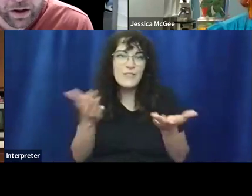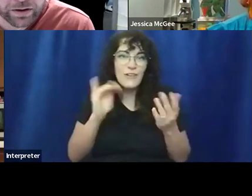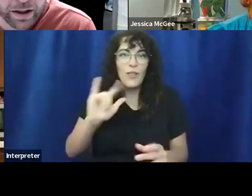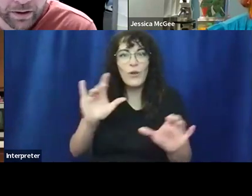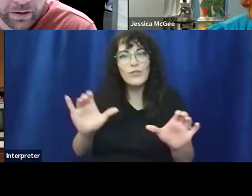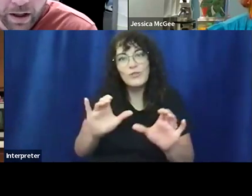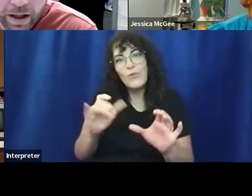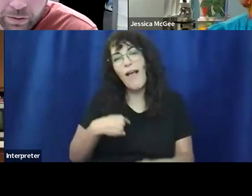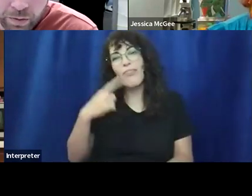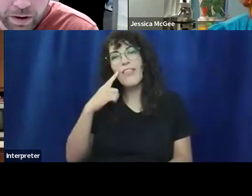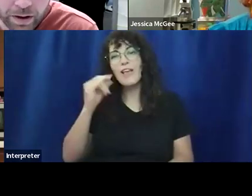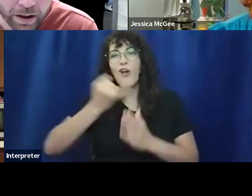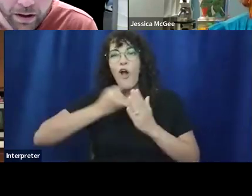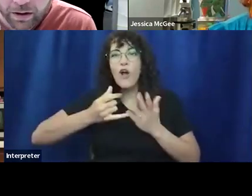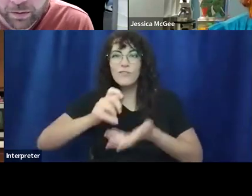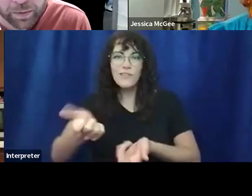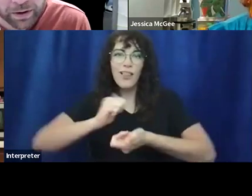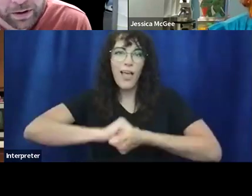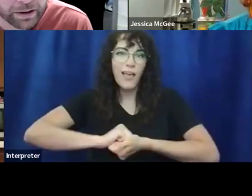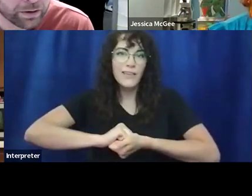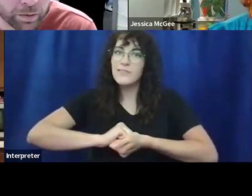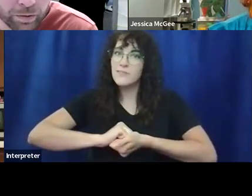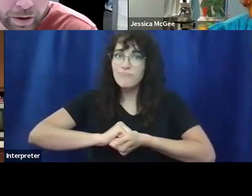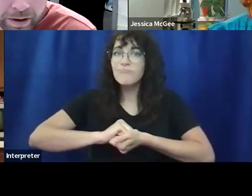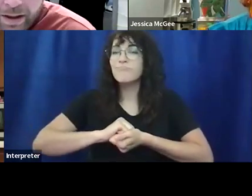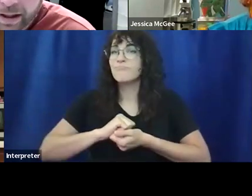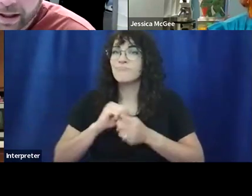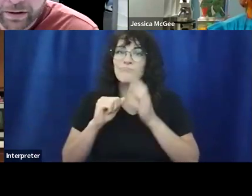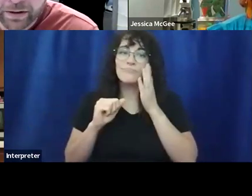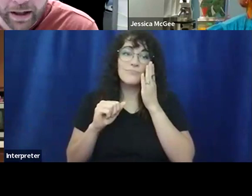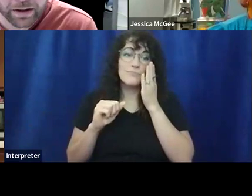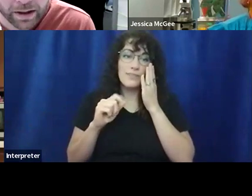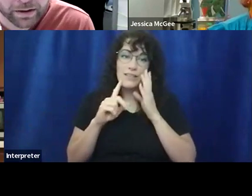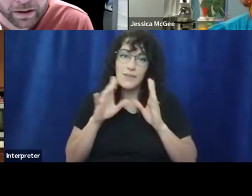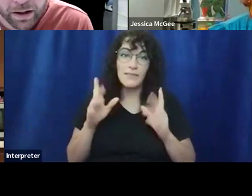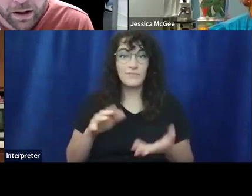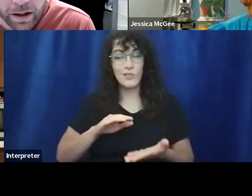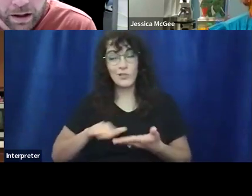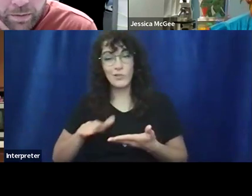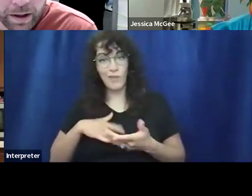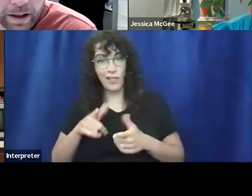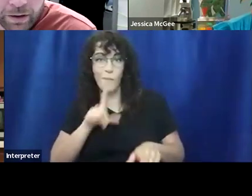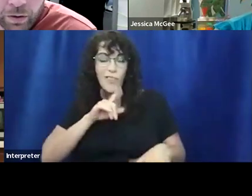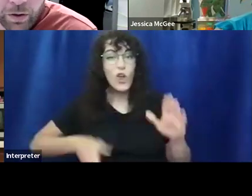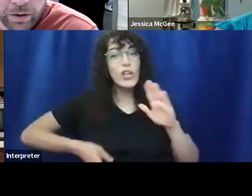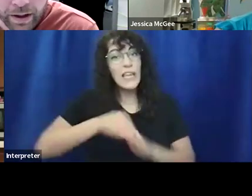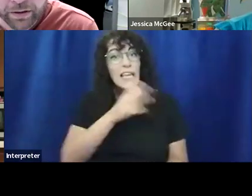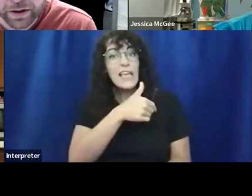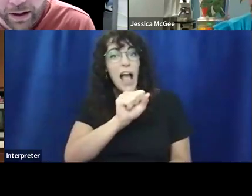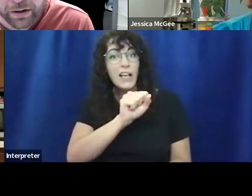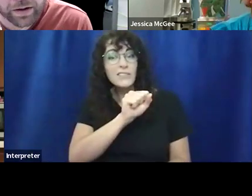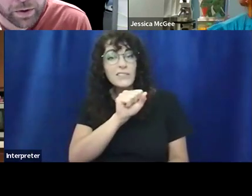I think Arts Alliance has really, uh, been, excuse my French kicking ass at connecting, um, Illinois